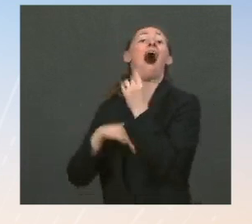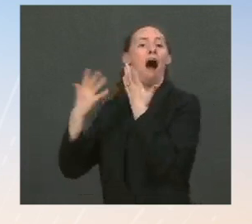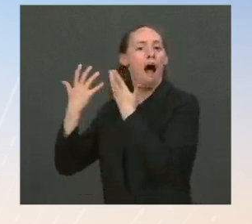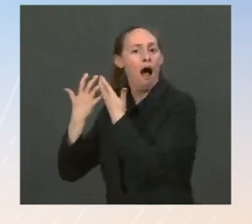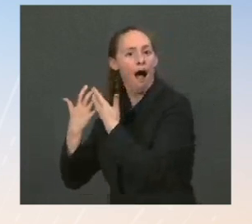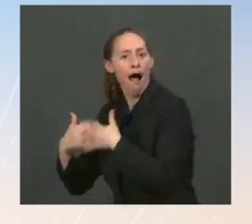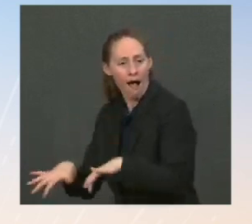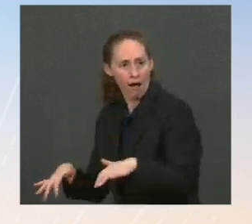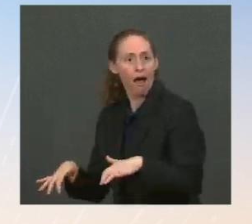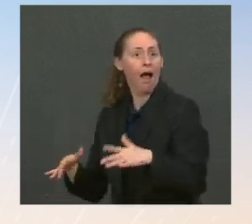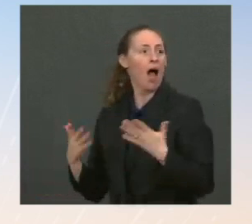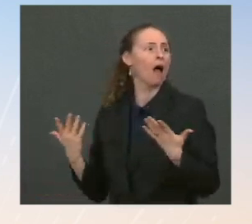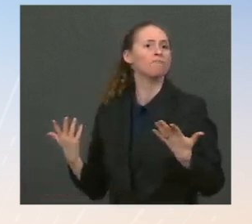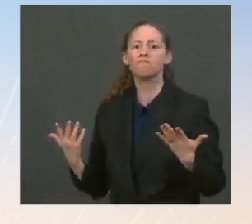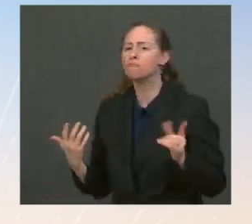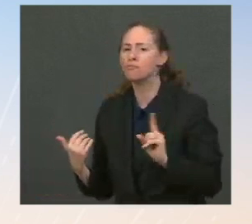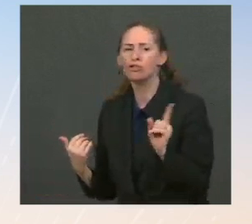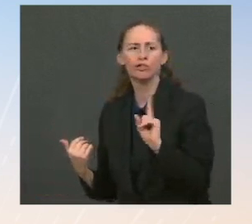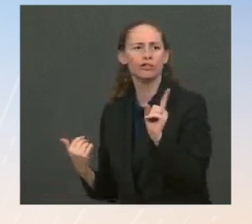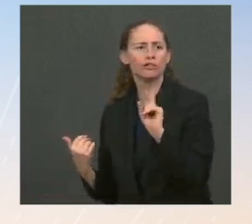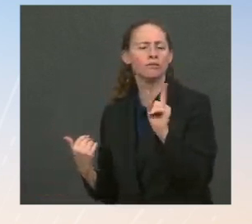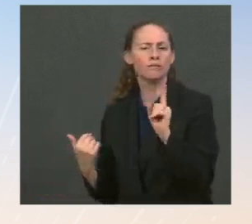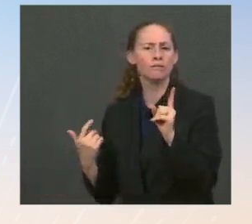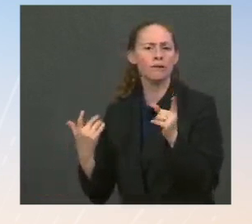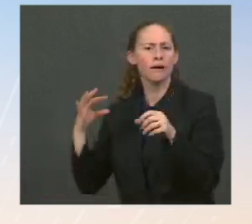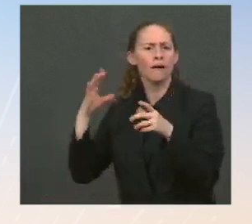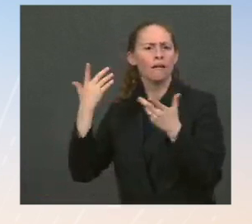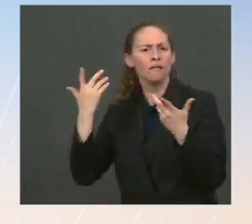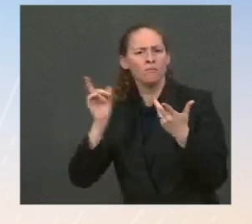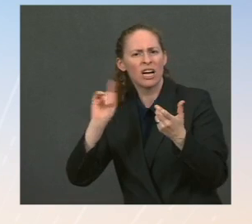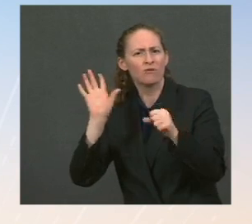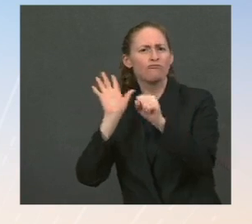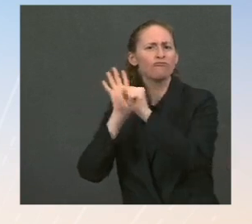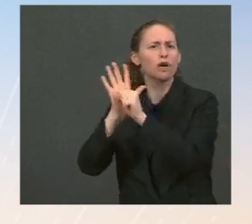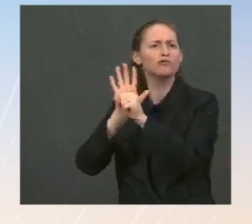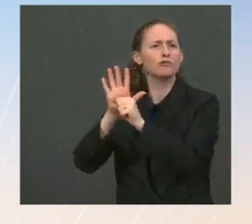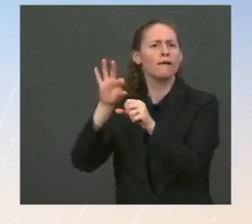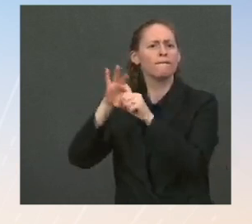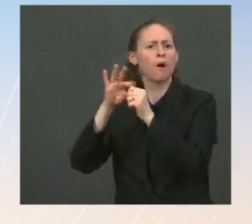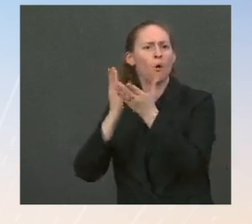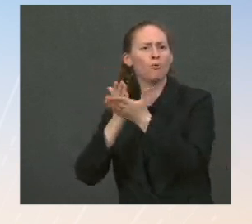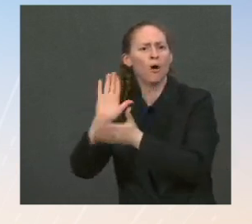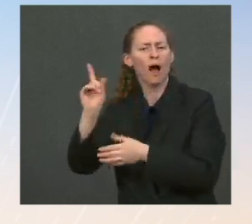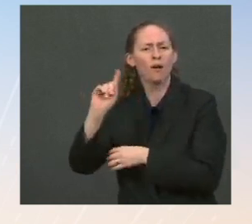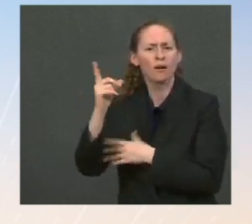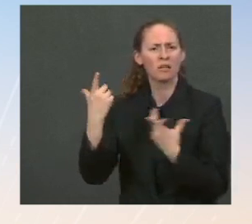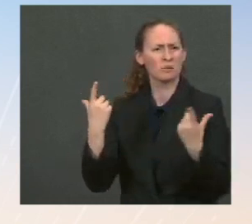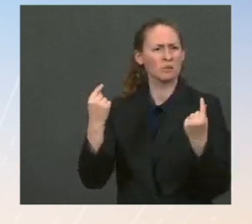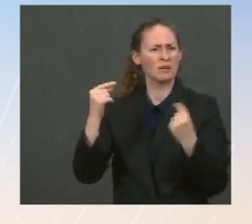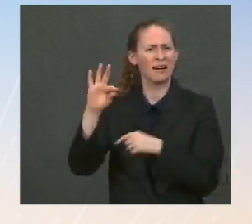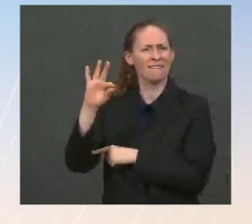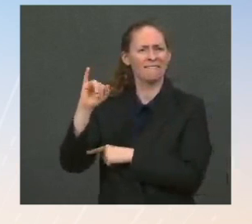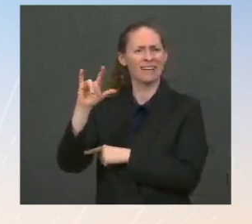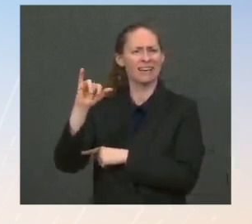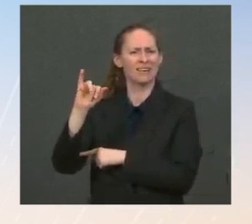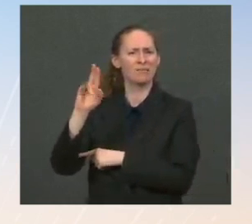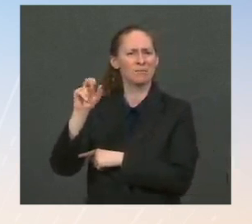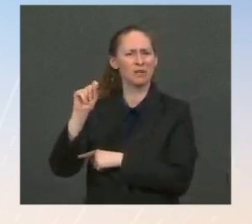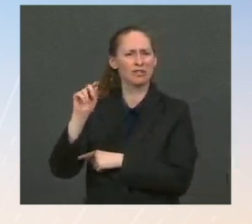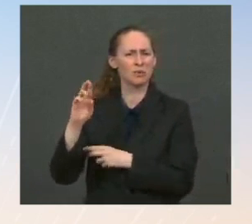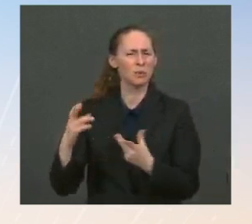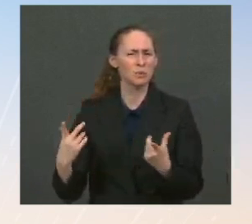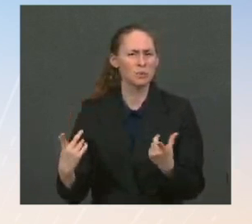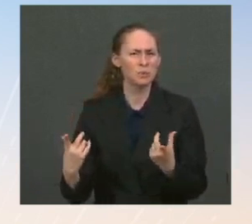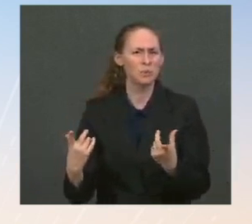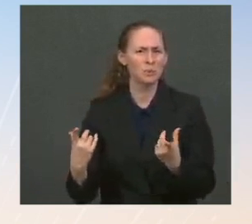it comes to voting rights and his push to lean in to deal with the filibuster? Ms. Jean Yep. So, as you know, in March, the